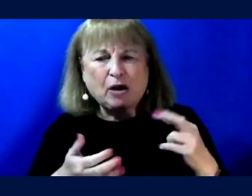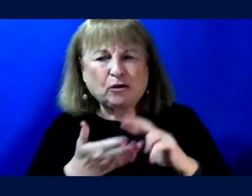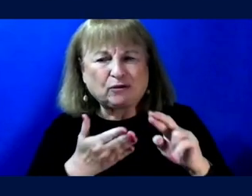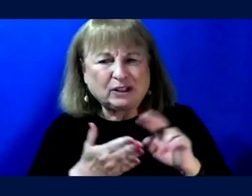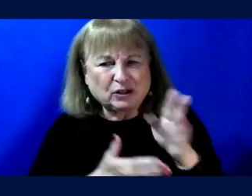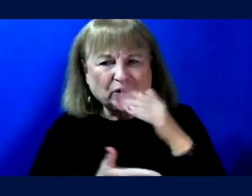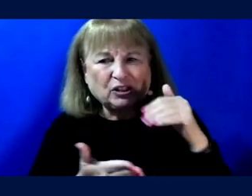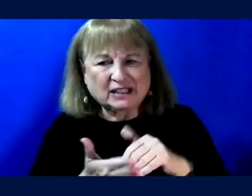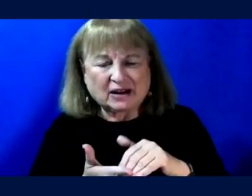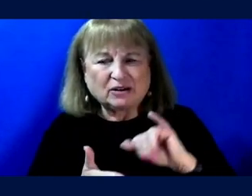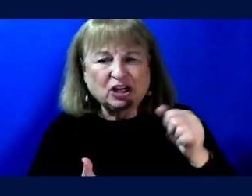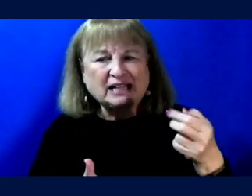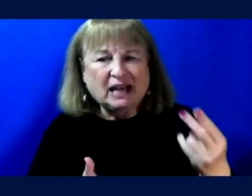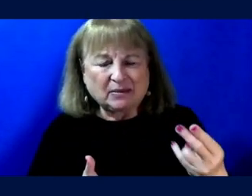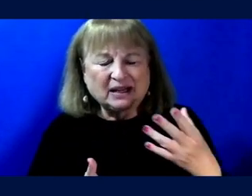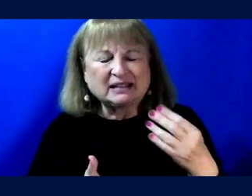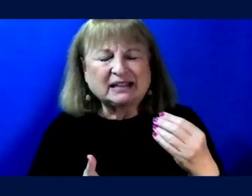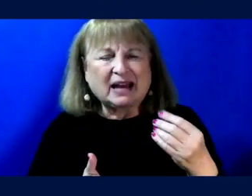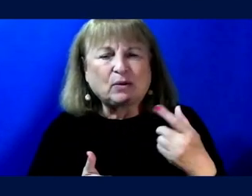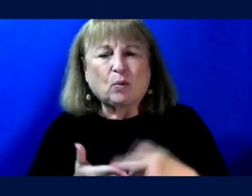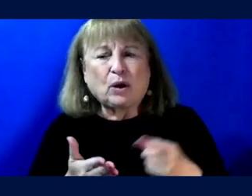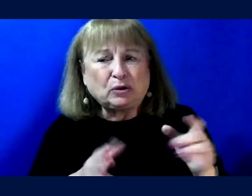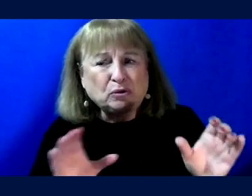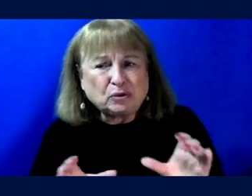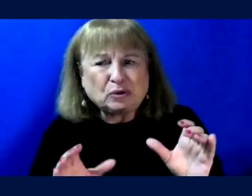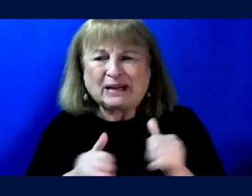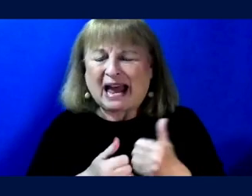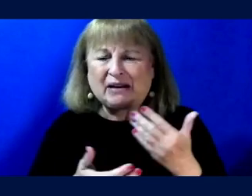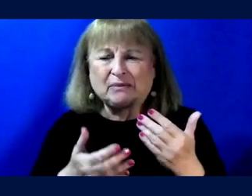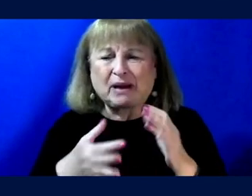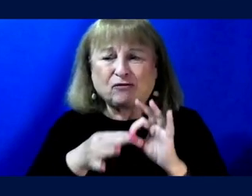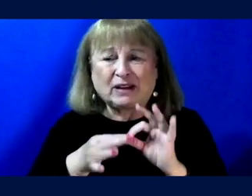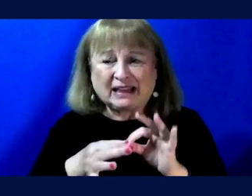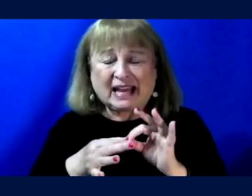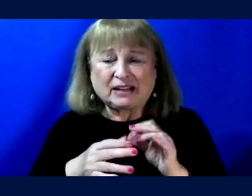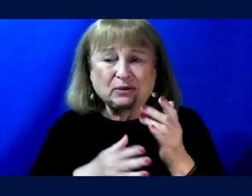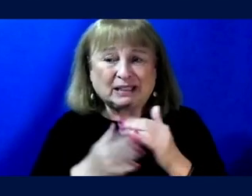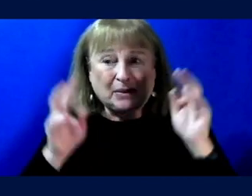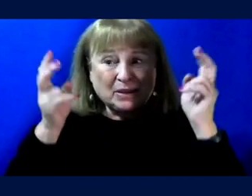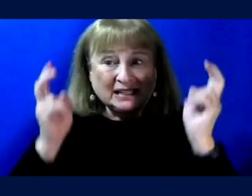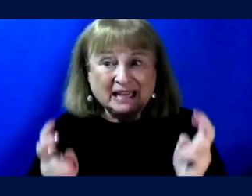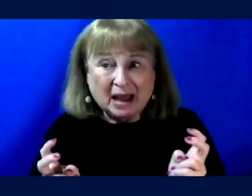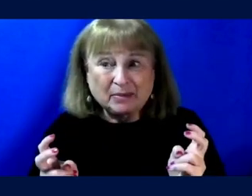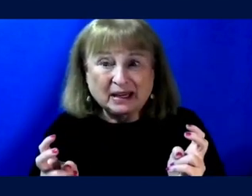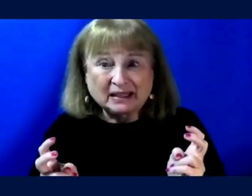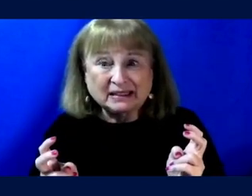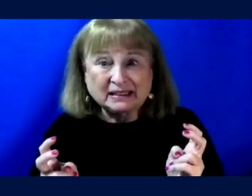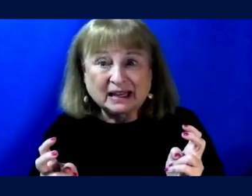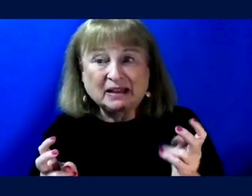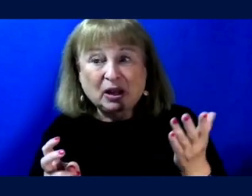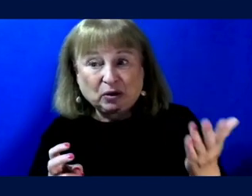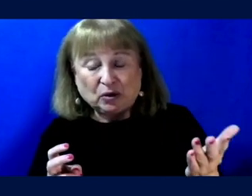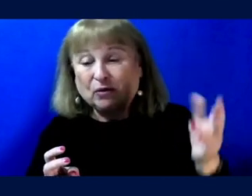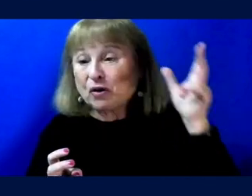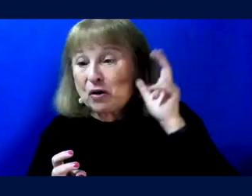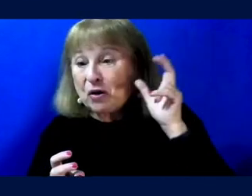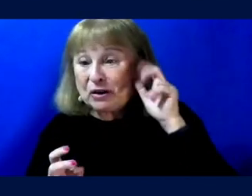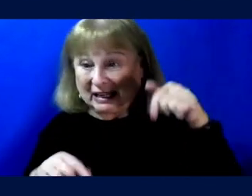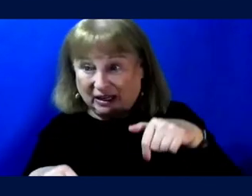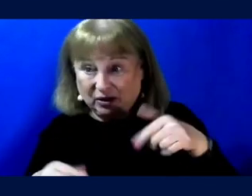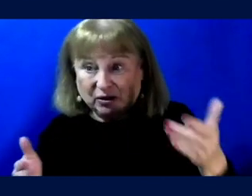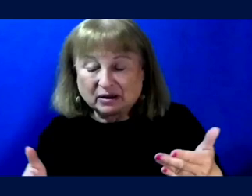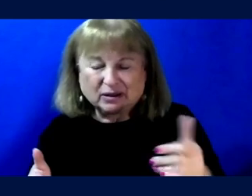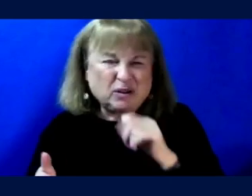Hopkins and how you think it might, what you do and how you think it might relate to some of the topics that you've heard here.